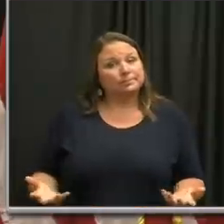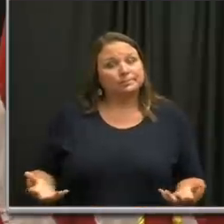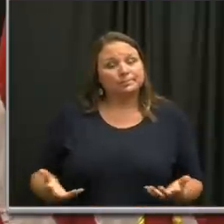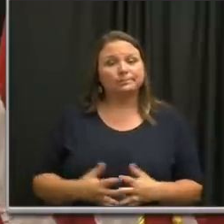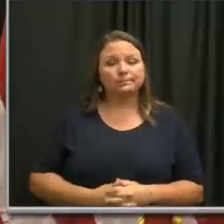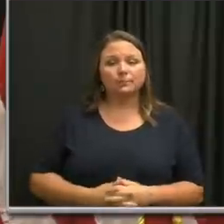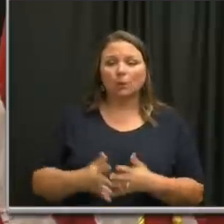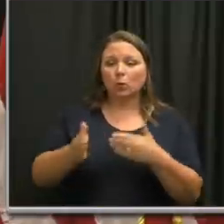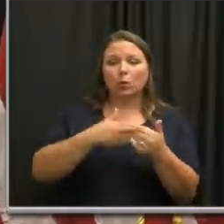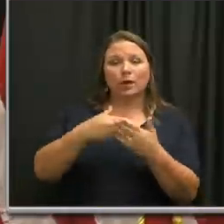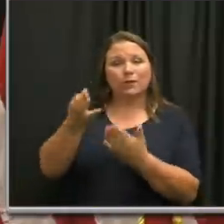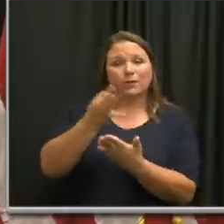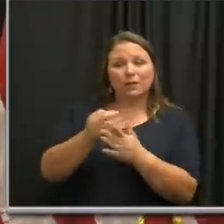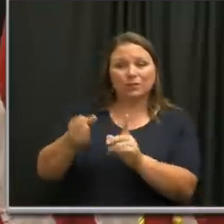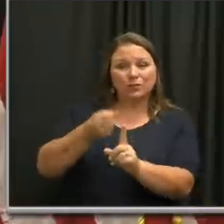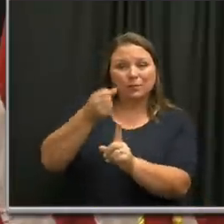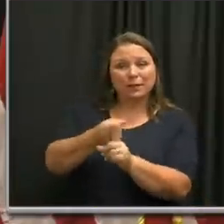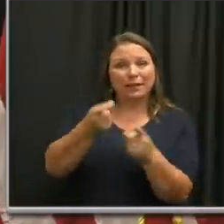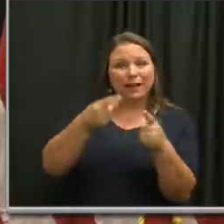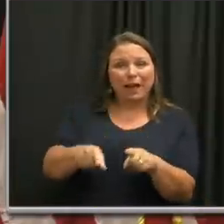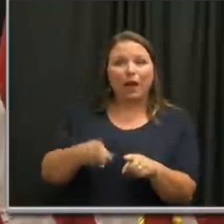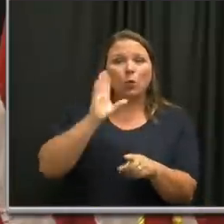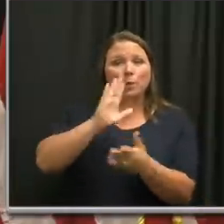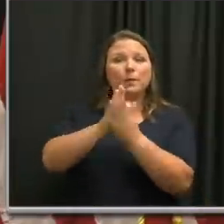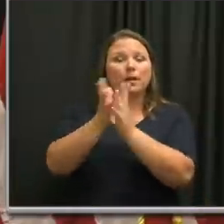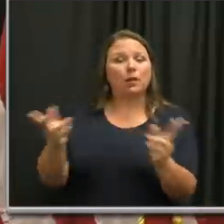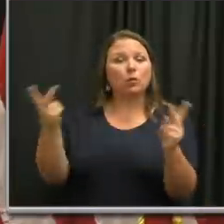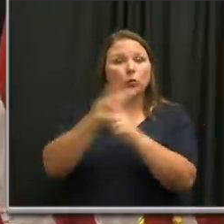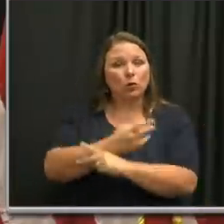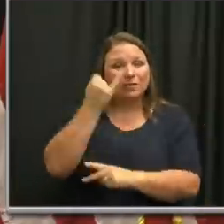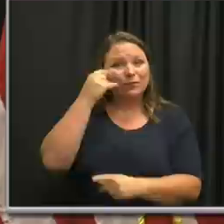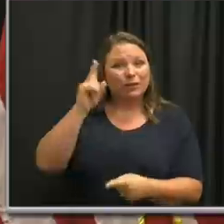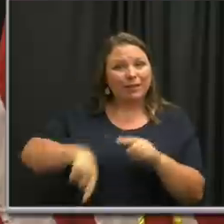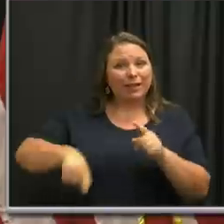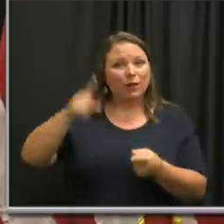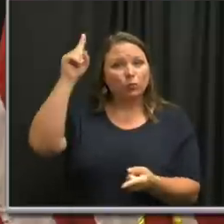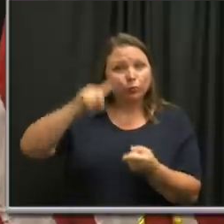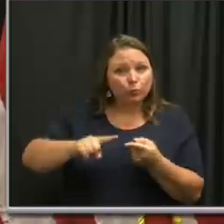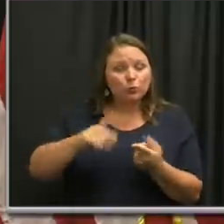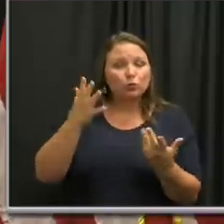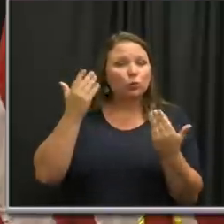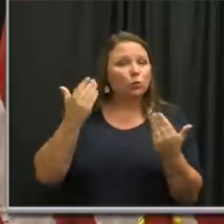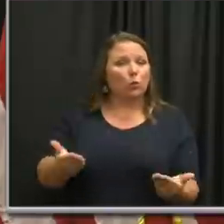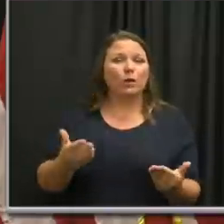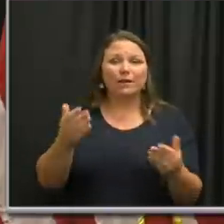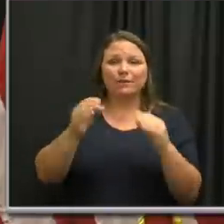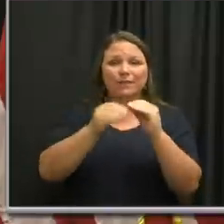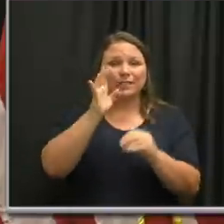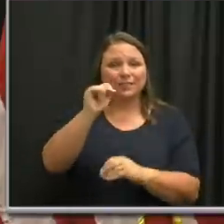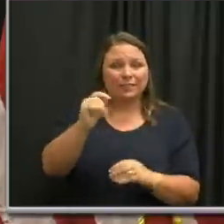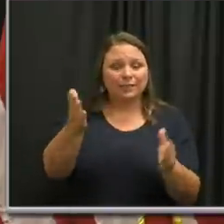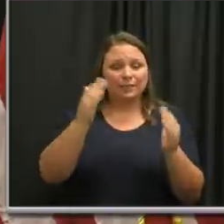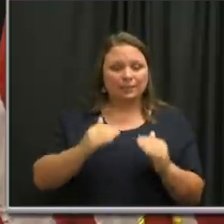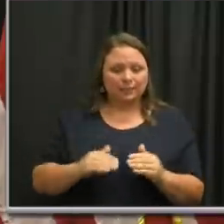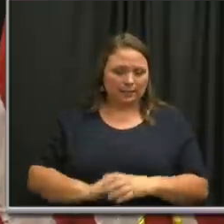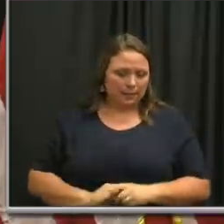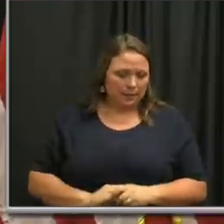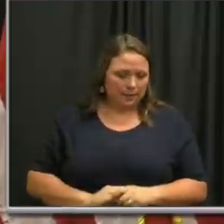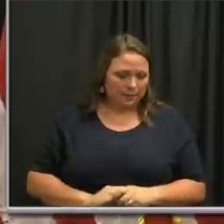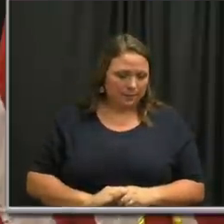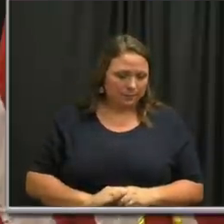Whatever financial impact this has, it's going to be worse unless we get ahead of it. So we just have to go ahead and get it. And then, um,